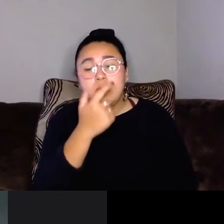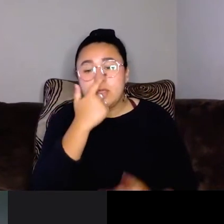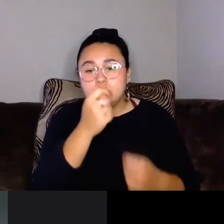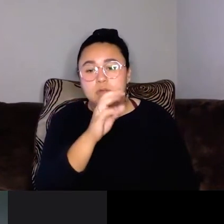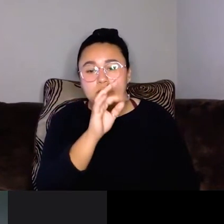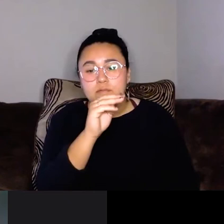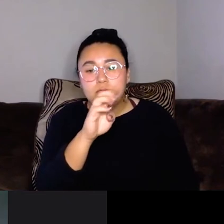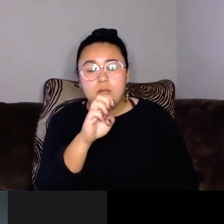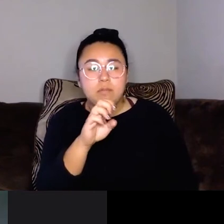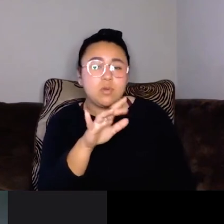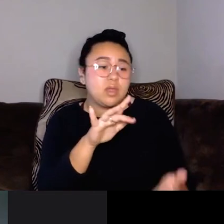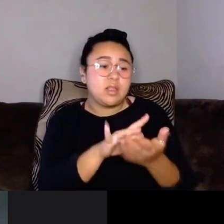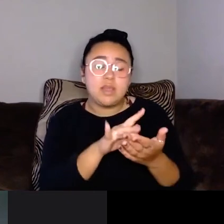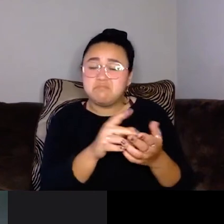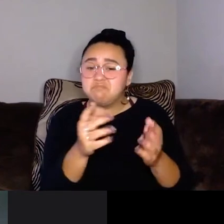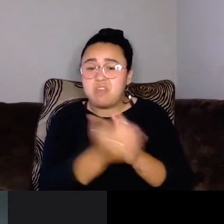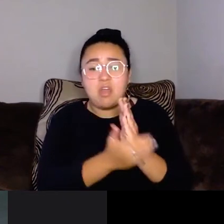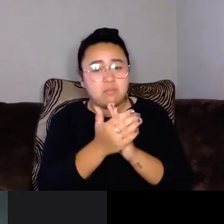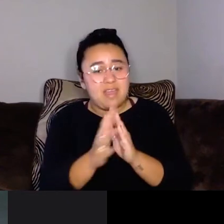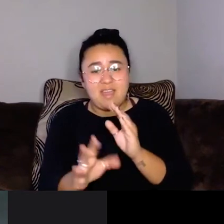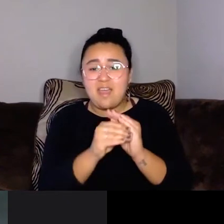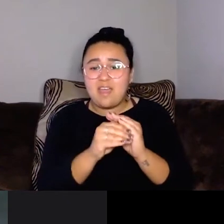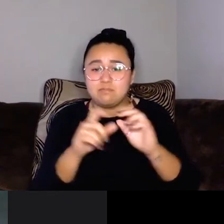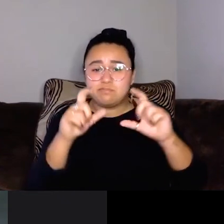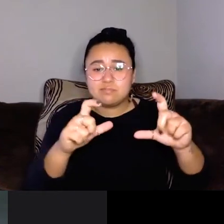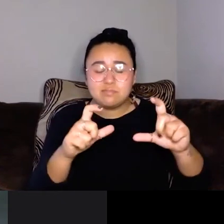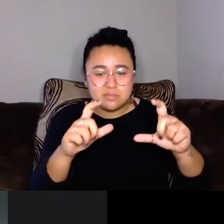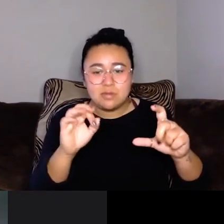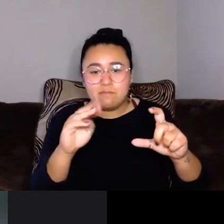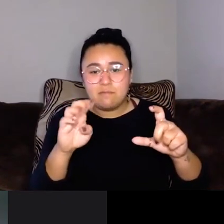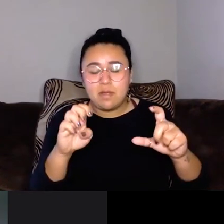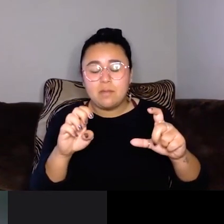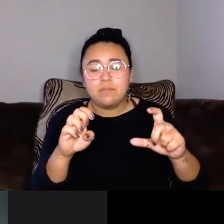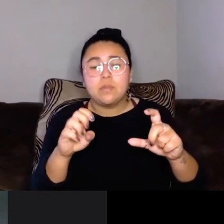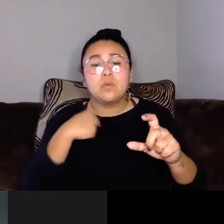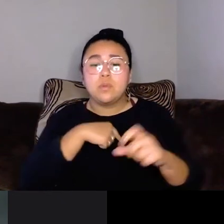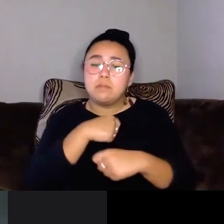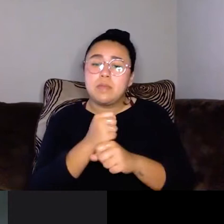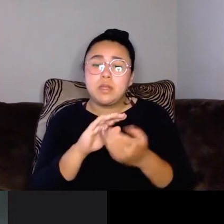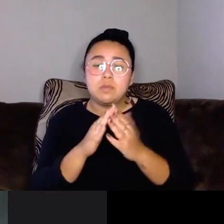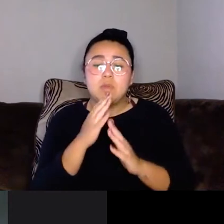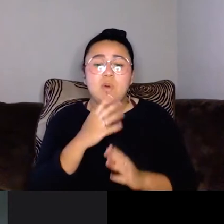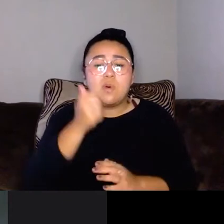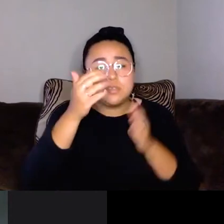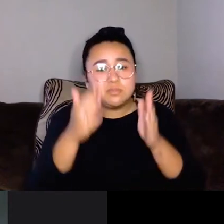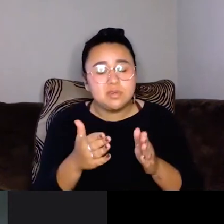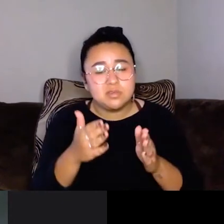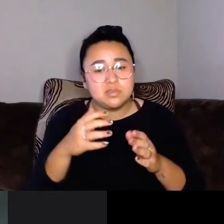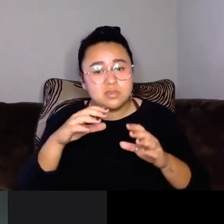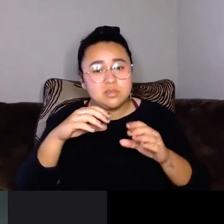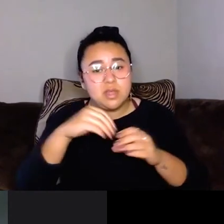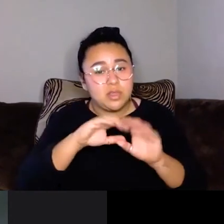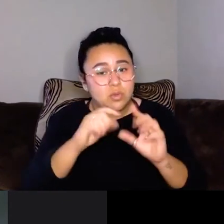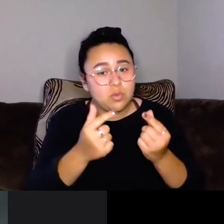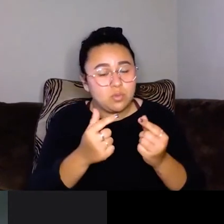button and there you go. So we've created a community. Um, the oldest person in my group is in their late